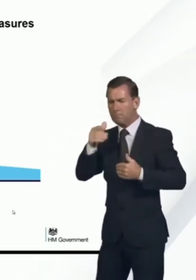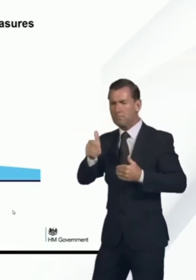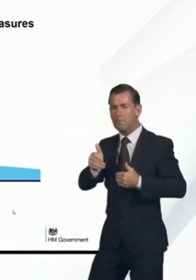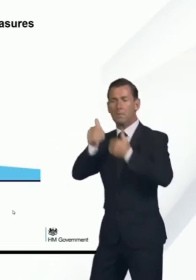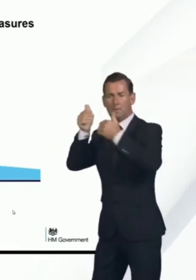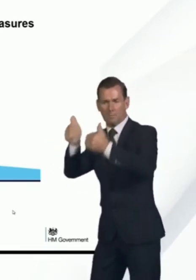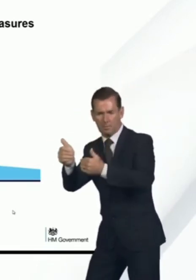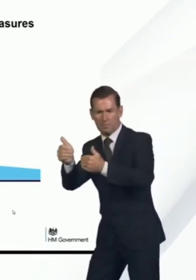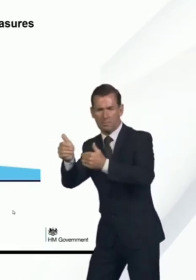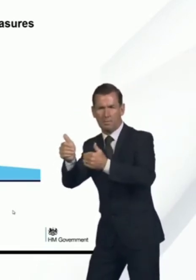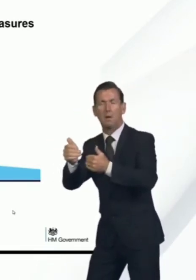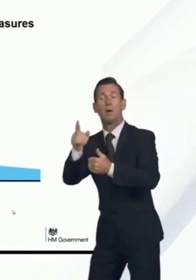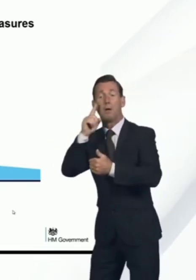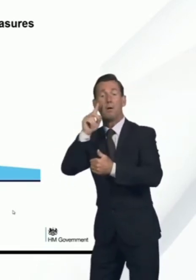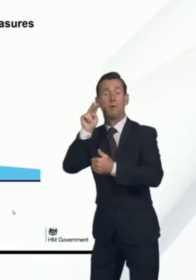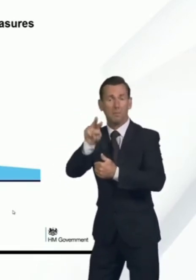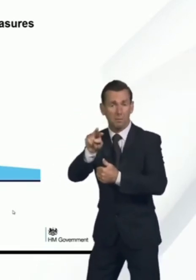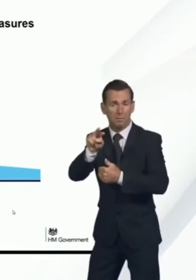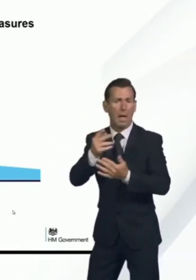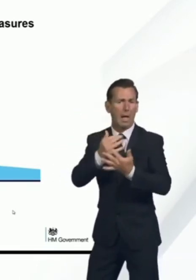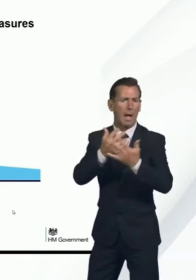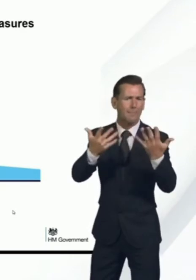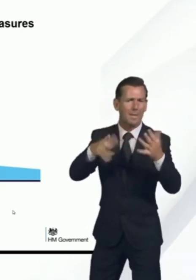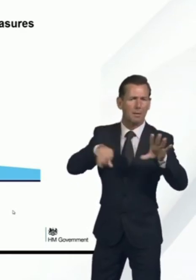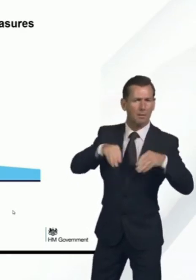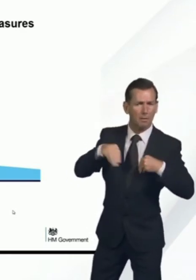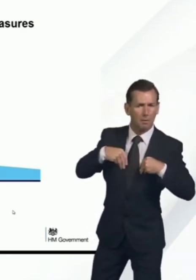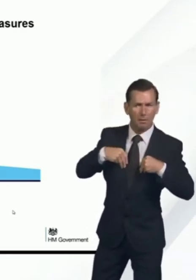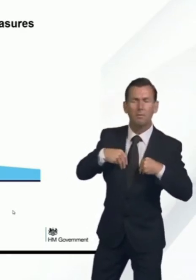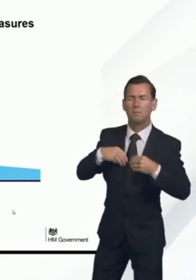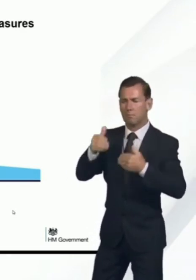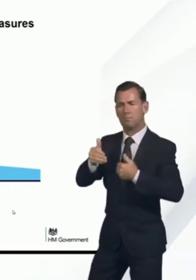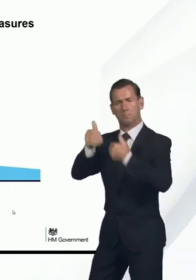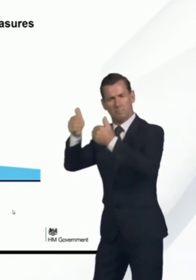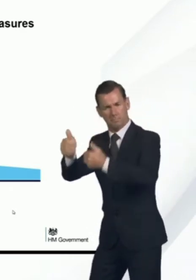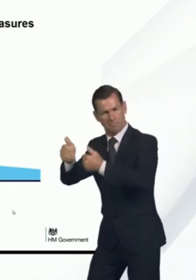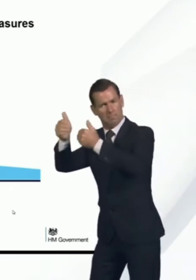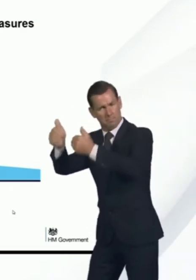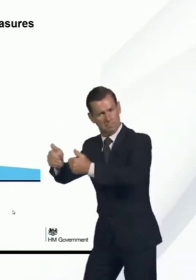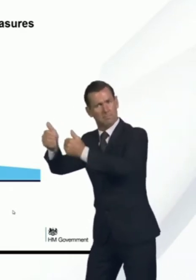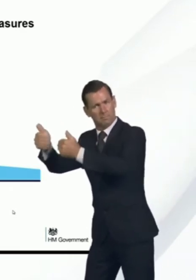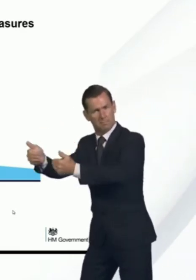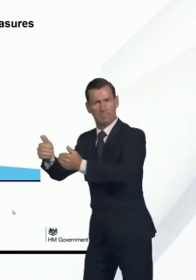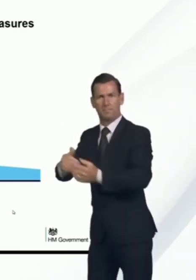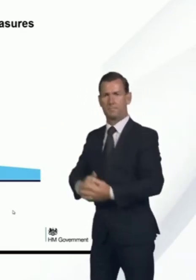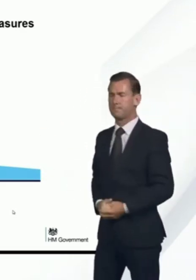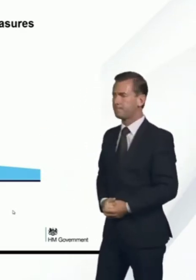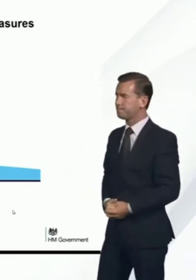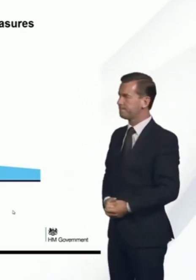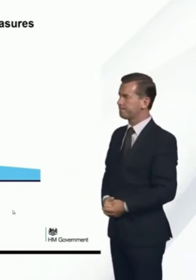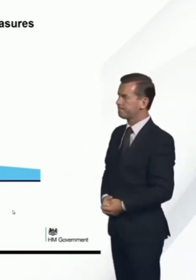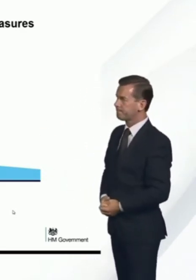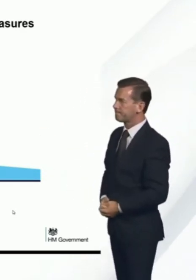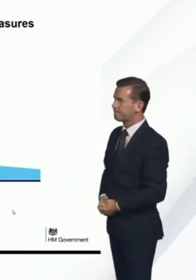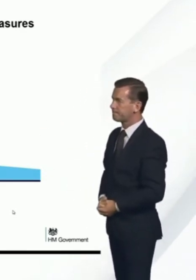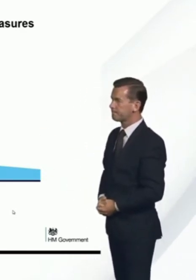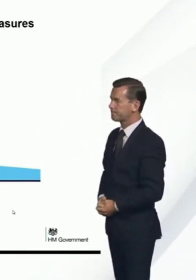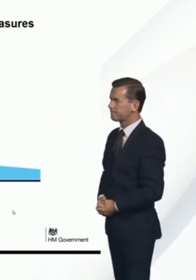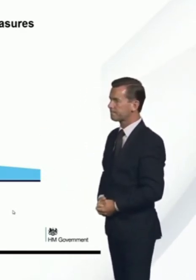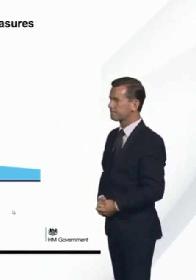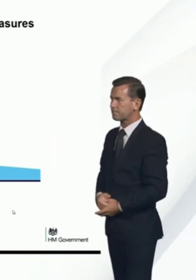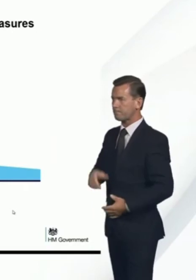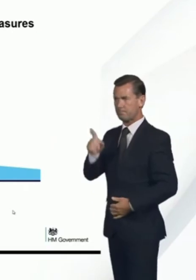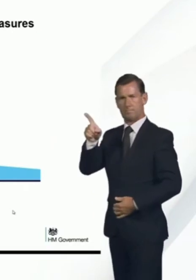And we will only take the next step when we are satisfied that it is safe to do so. So, step one,